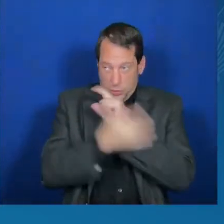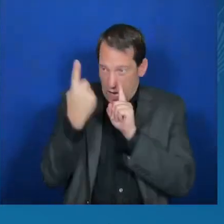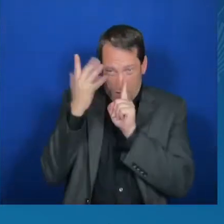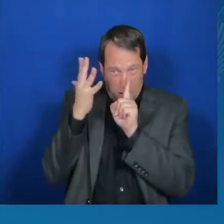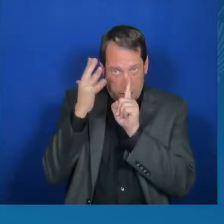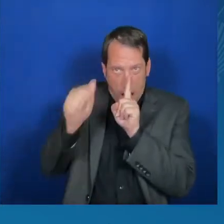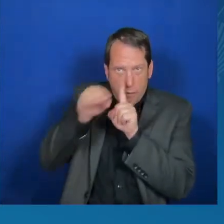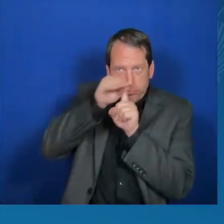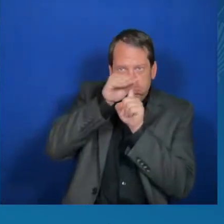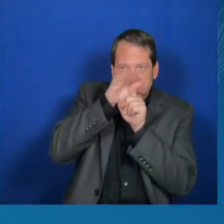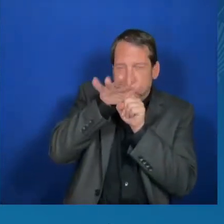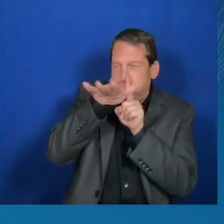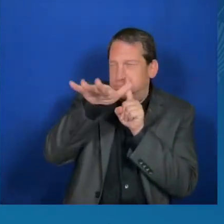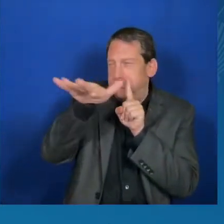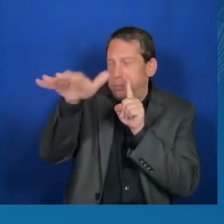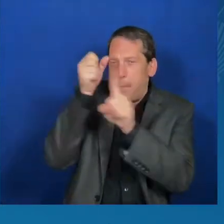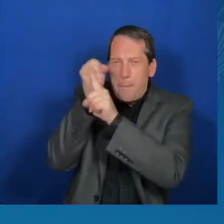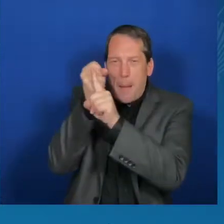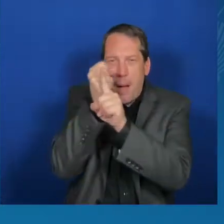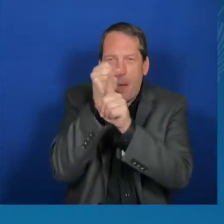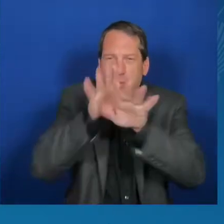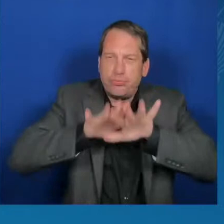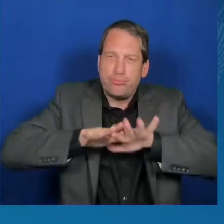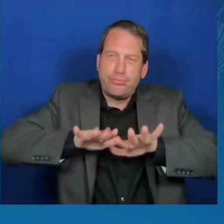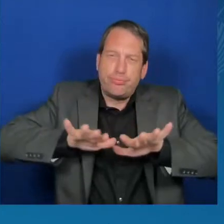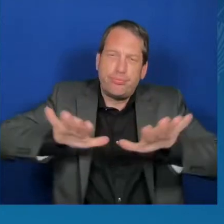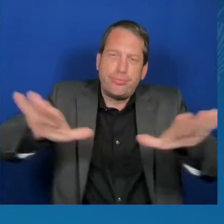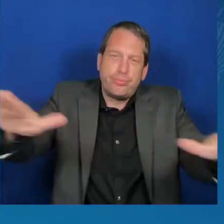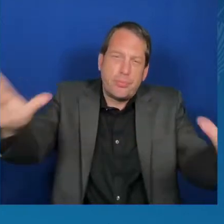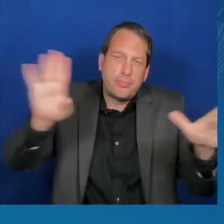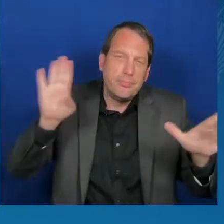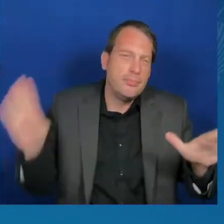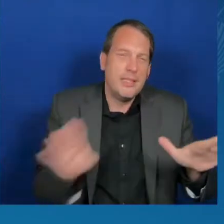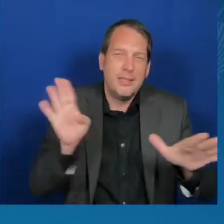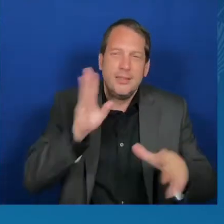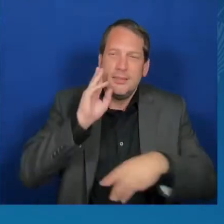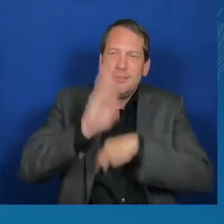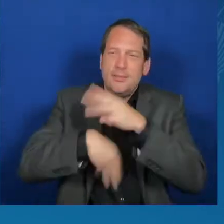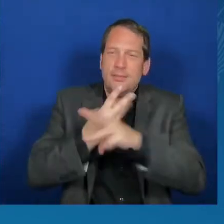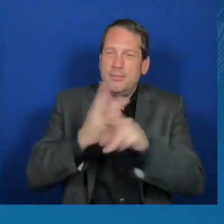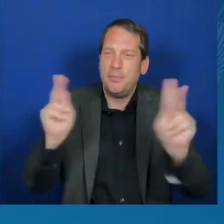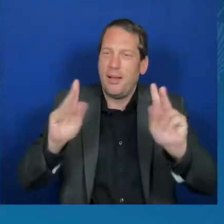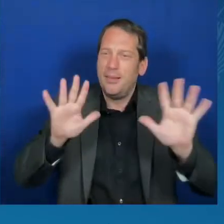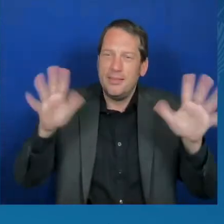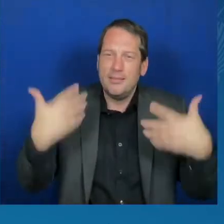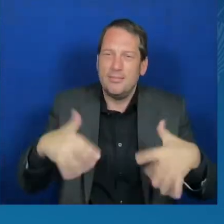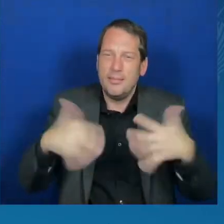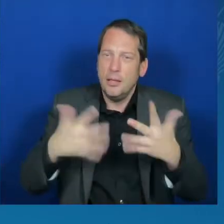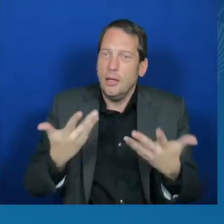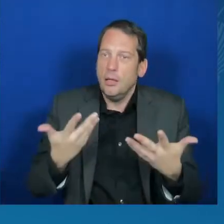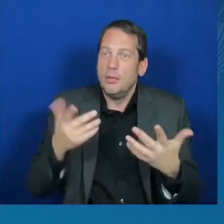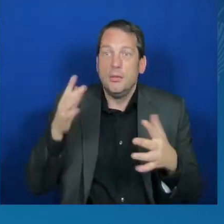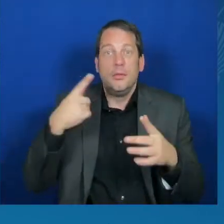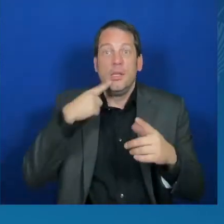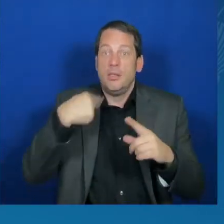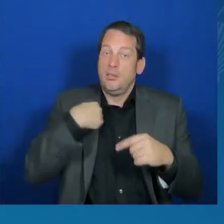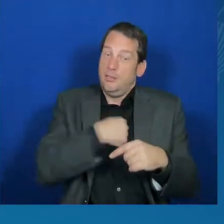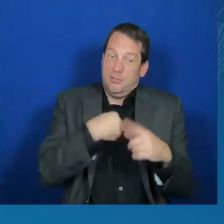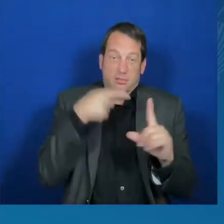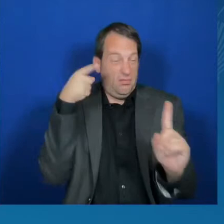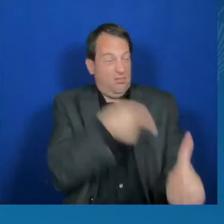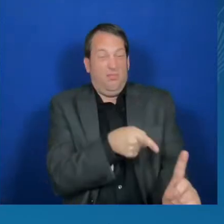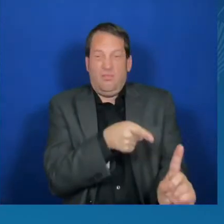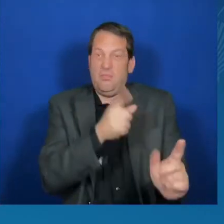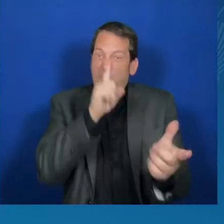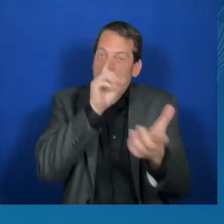Fundamentally, it is our belief that technology with global impact deserves global